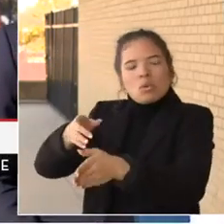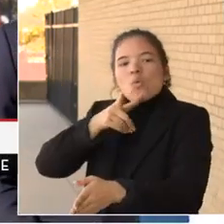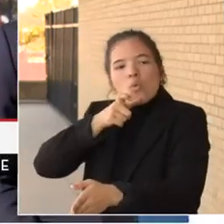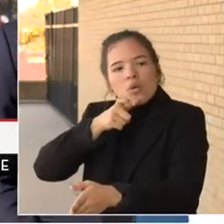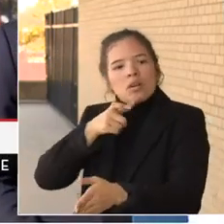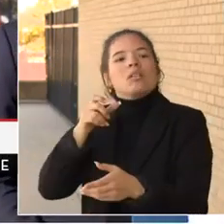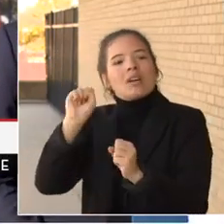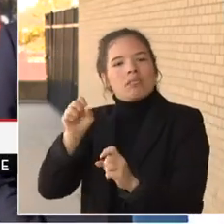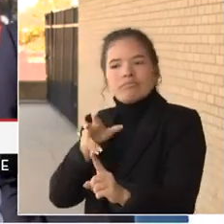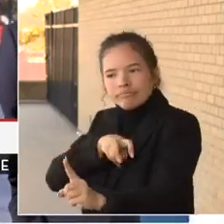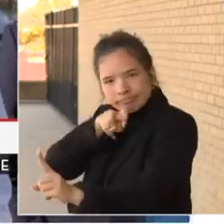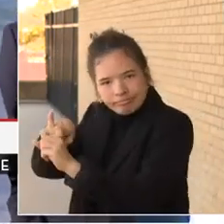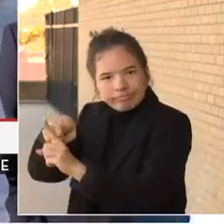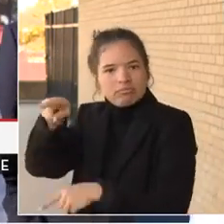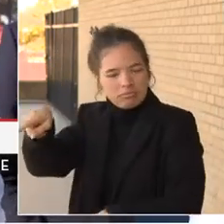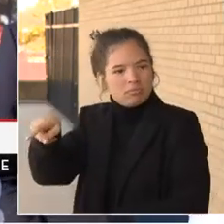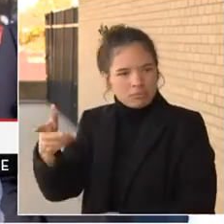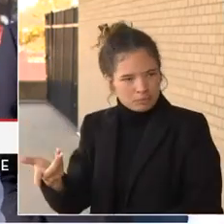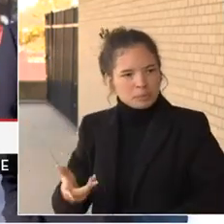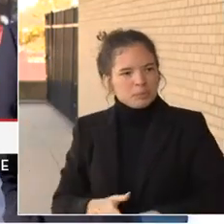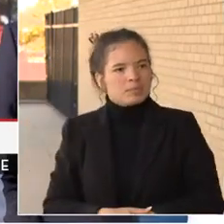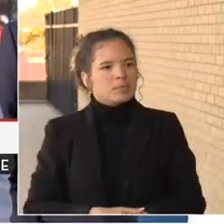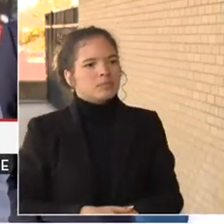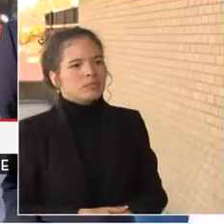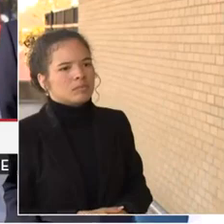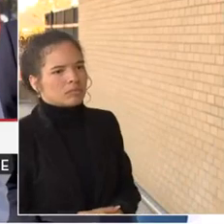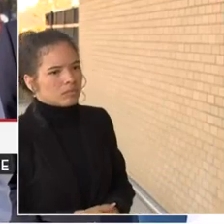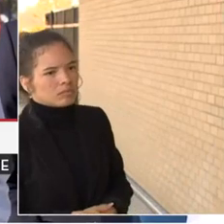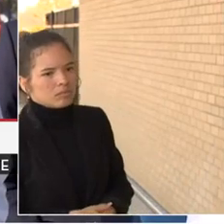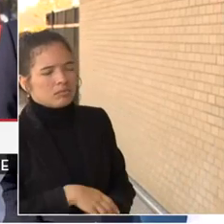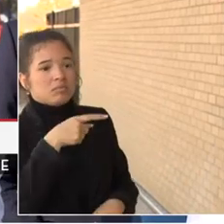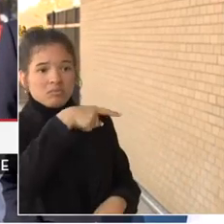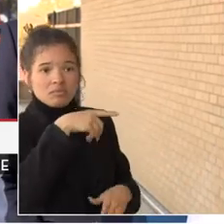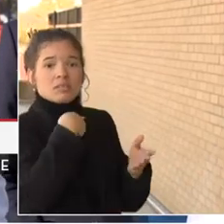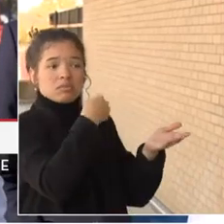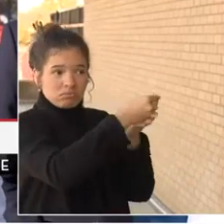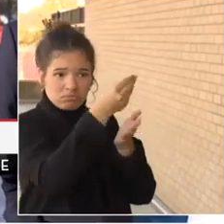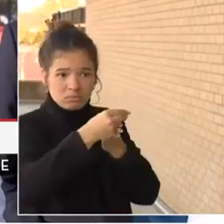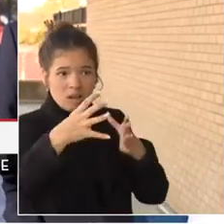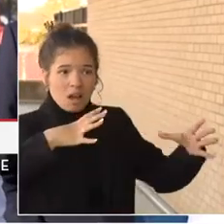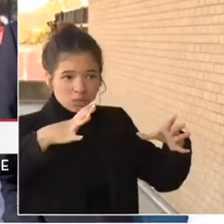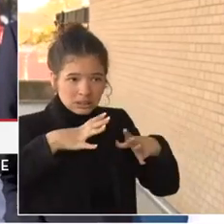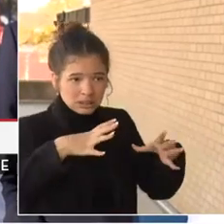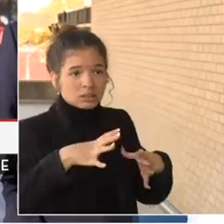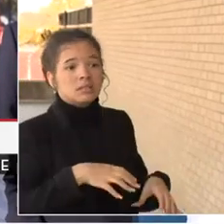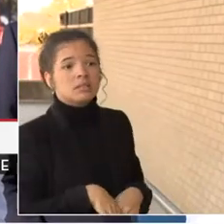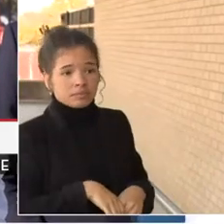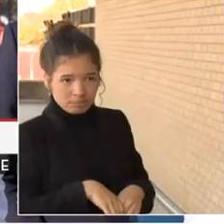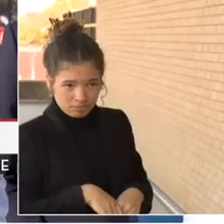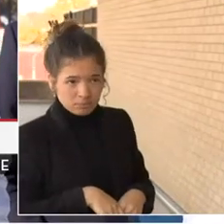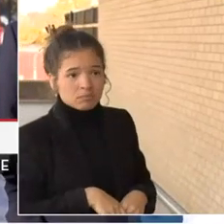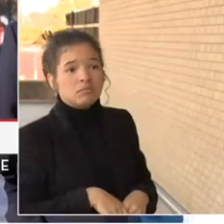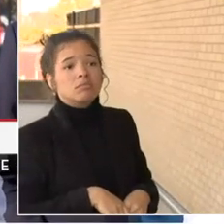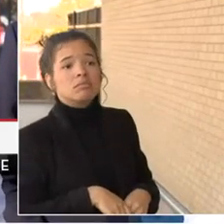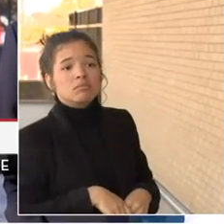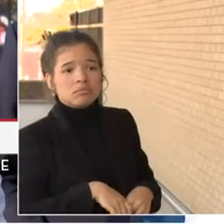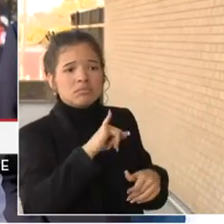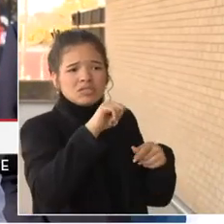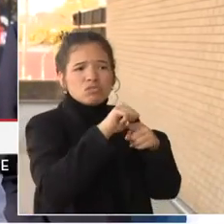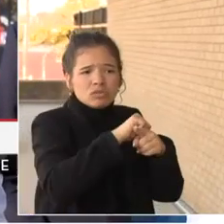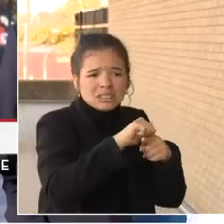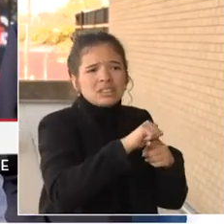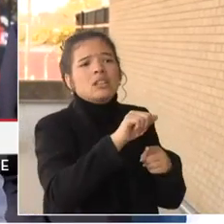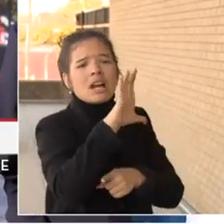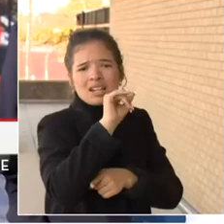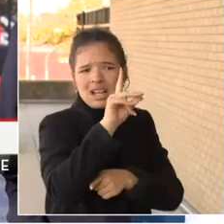Past holiday shopping seasons, we've seen MPD deploy cadets and reserve officers in the shopping districts. Are we going to see that this